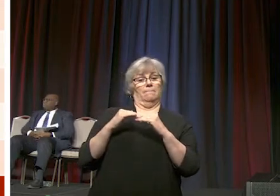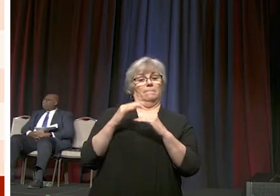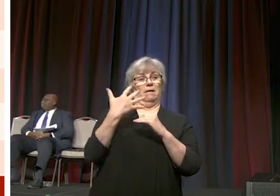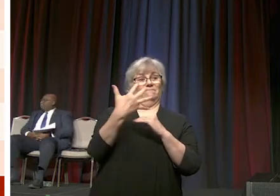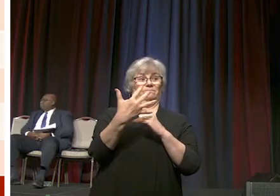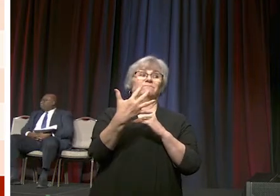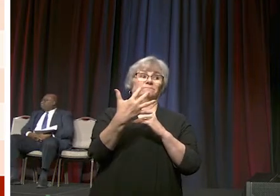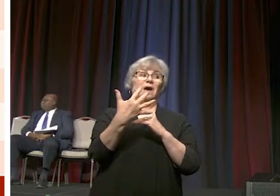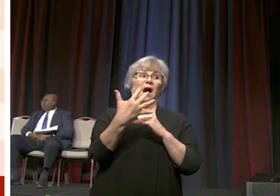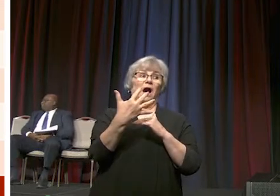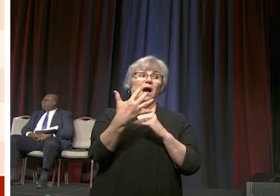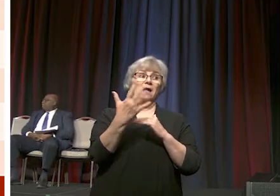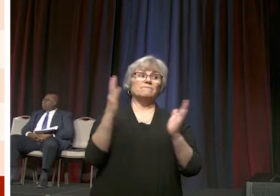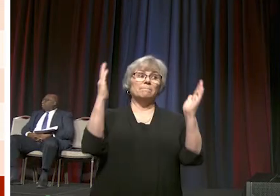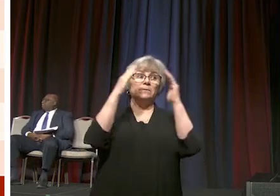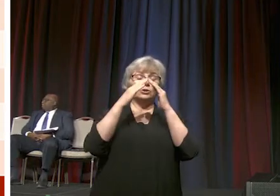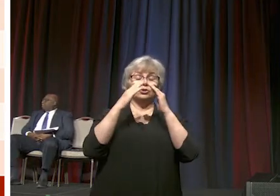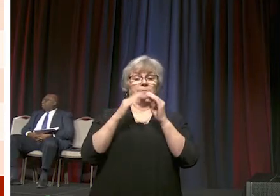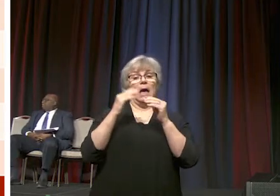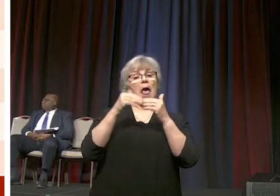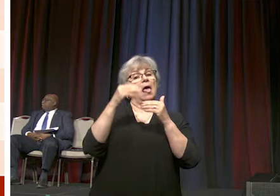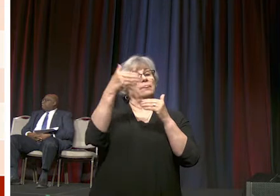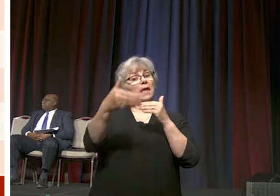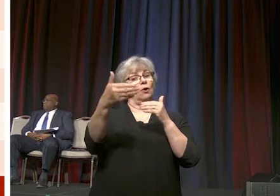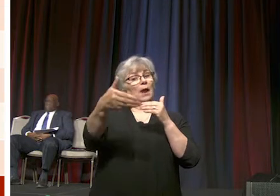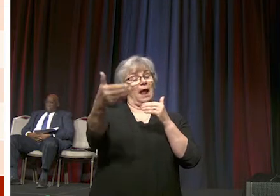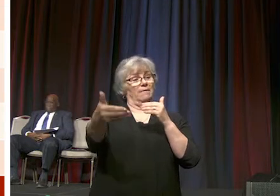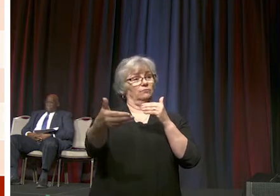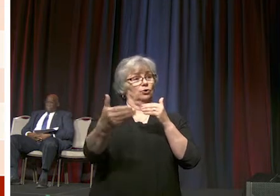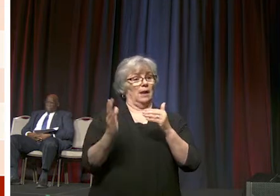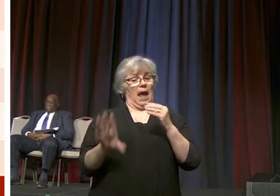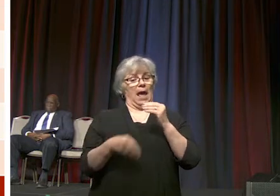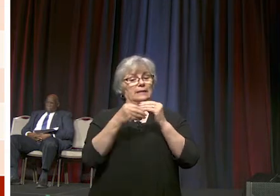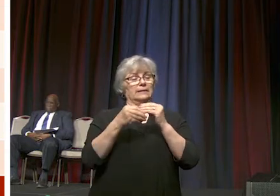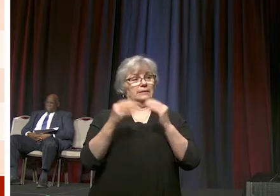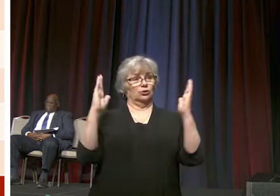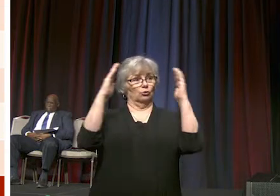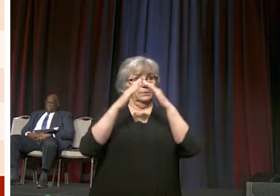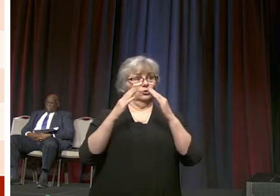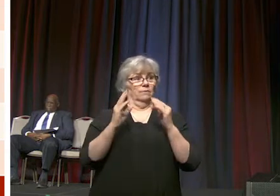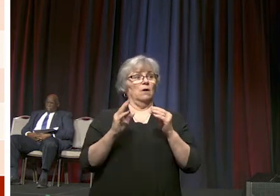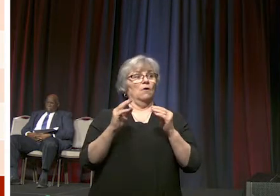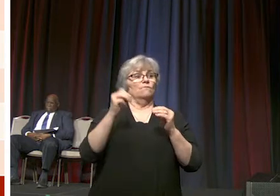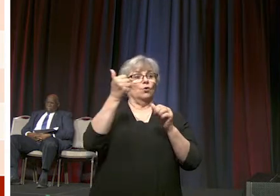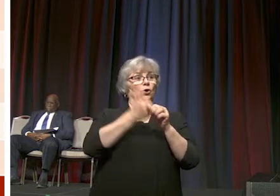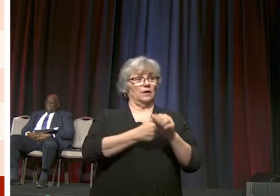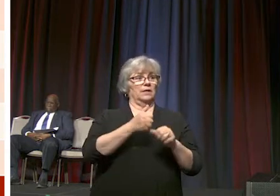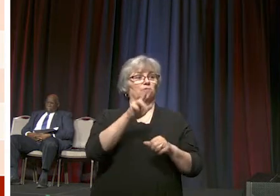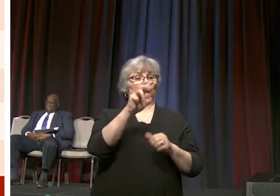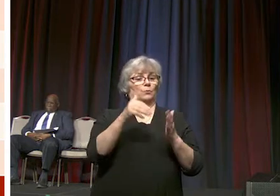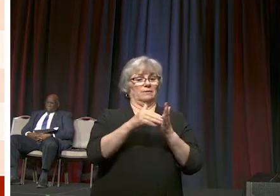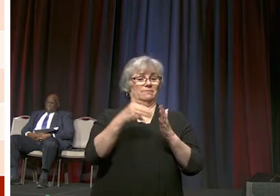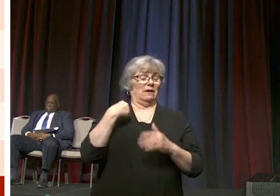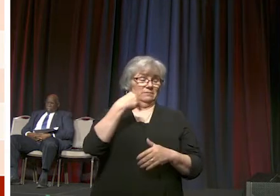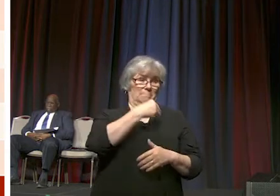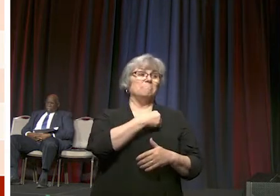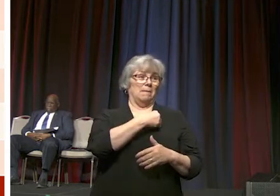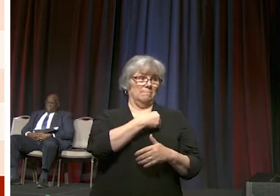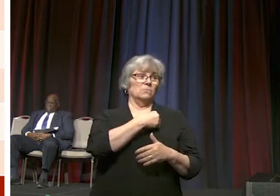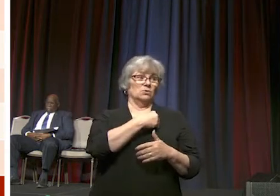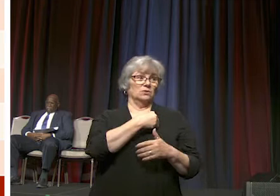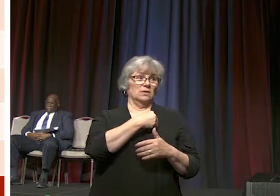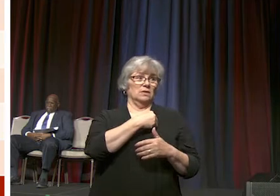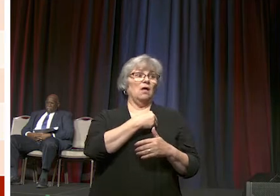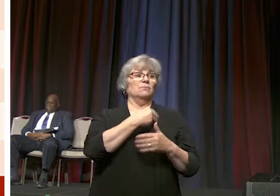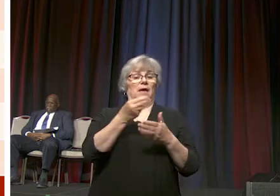and thereafter an additional bishop for every 300,000 members also funded by the apportionment